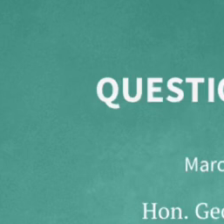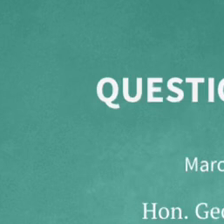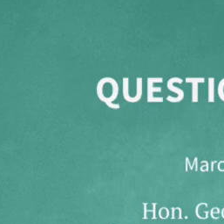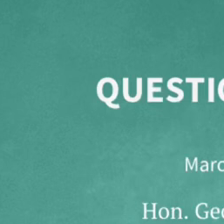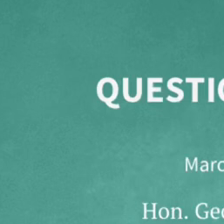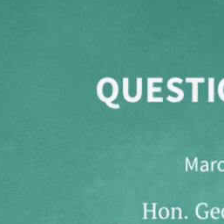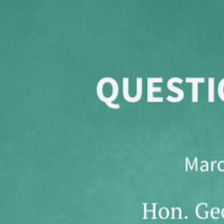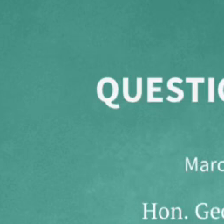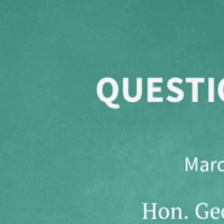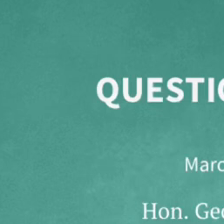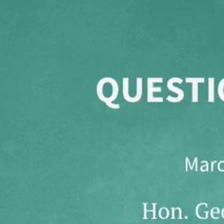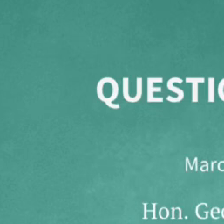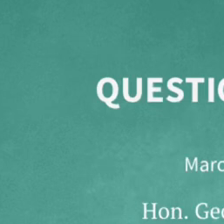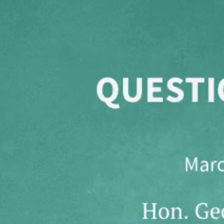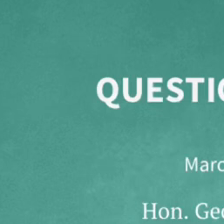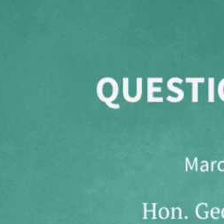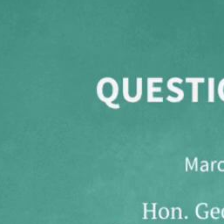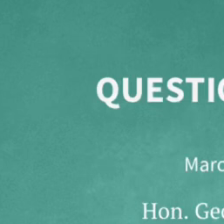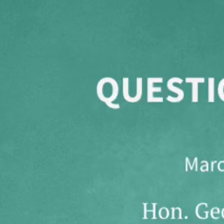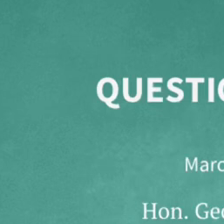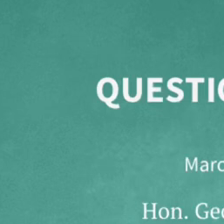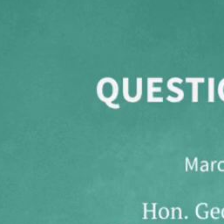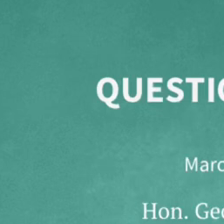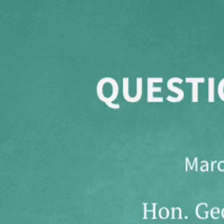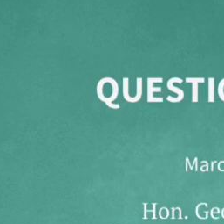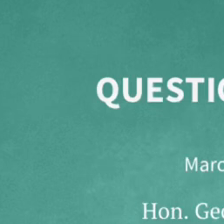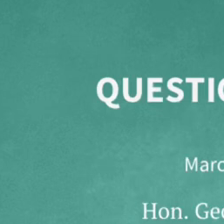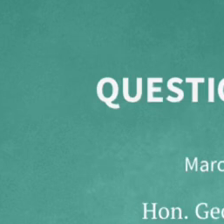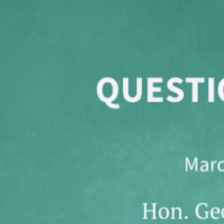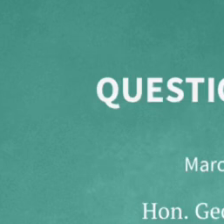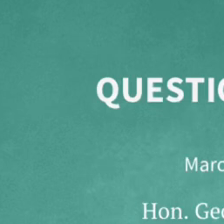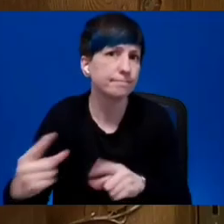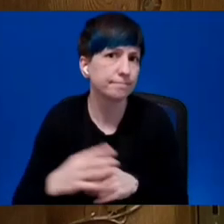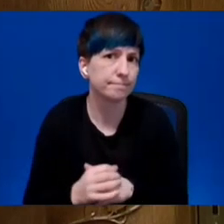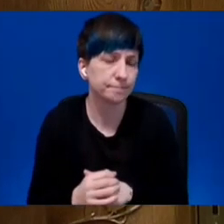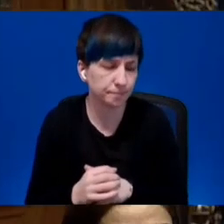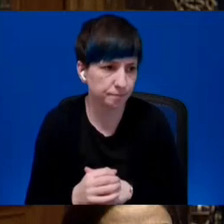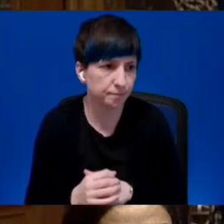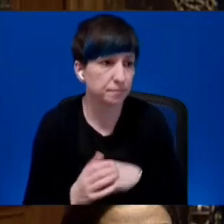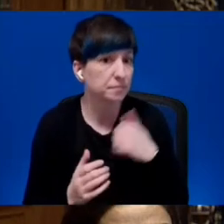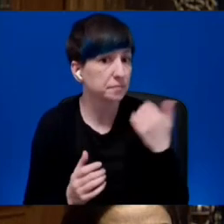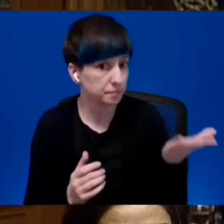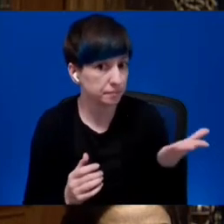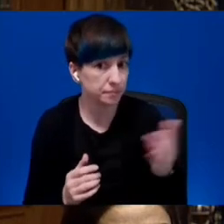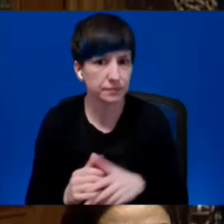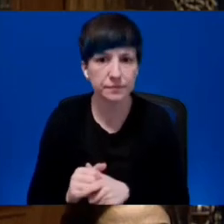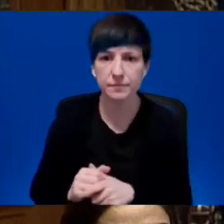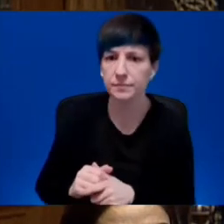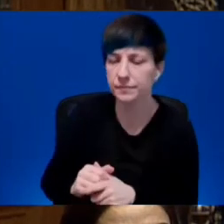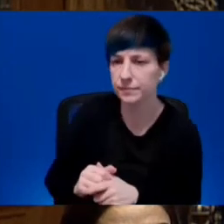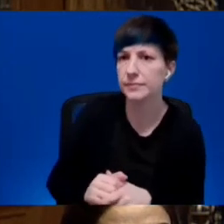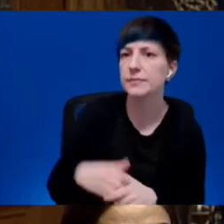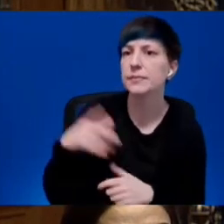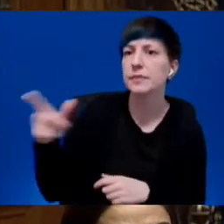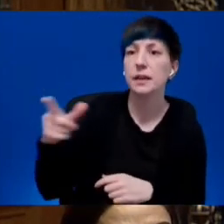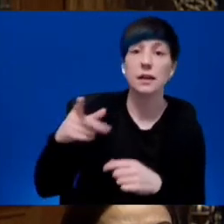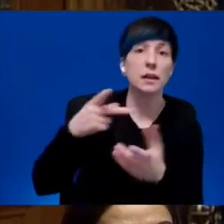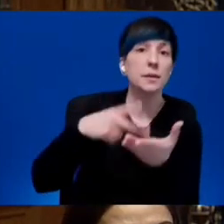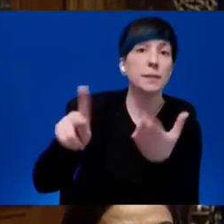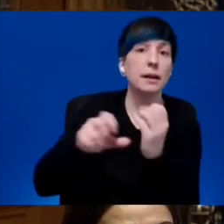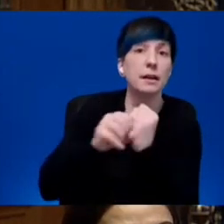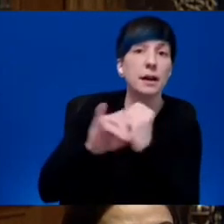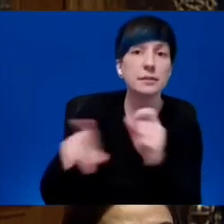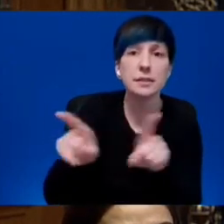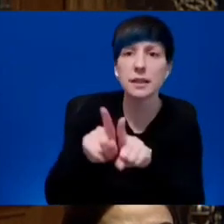How to renew the third party. Thank you, Mr. Speaker. Paid ads like, quote, BCLNG will reduce global emissions are